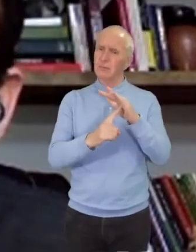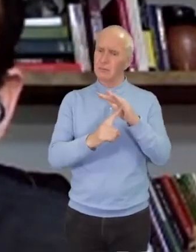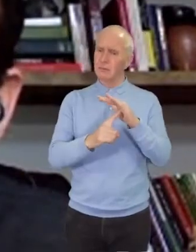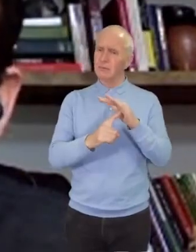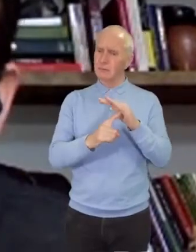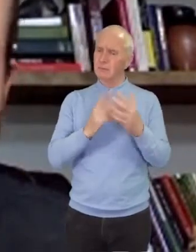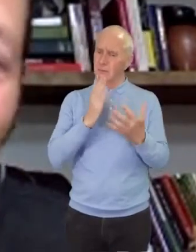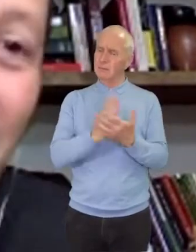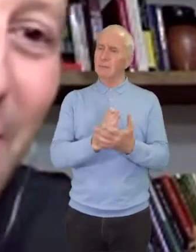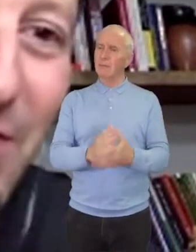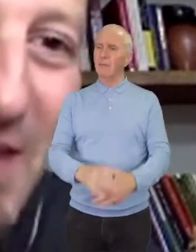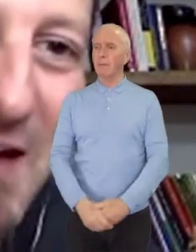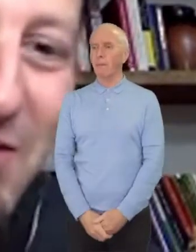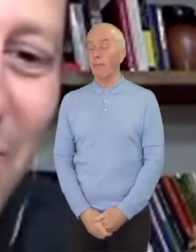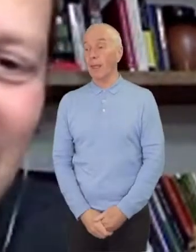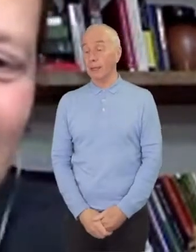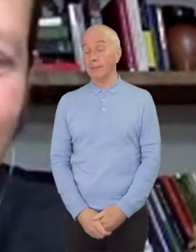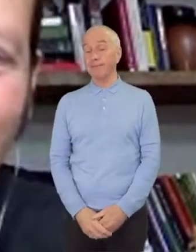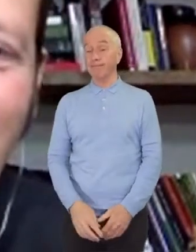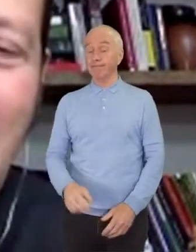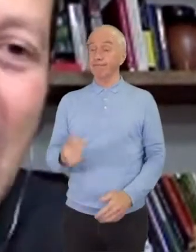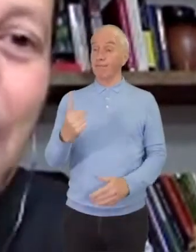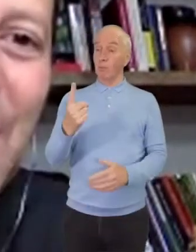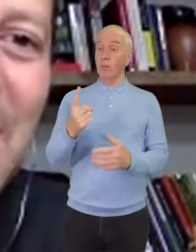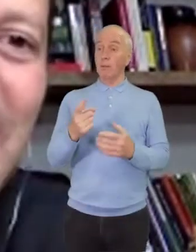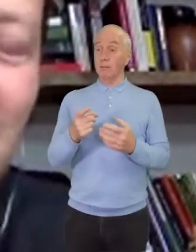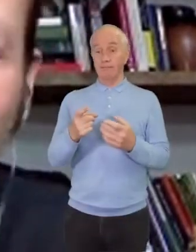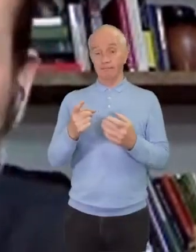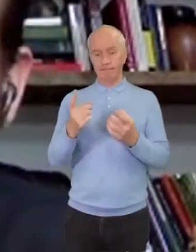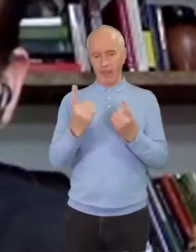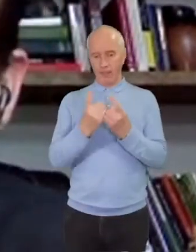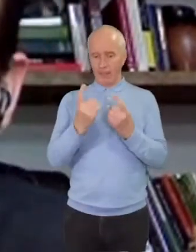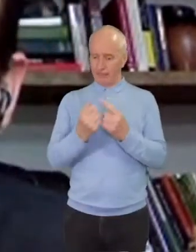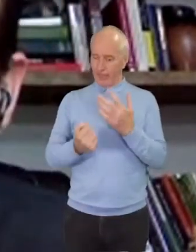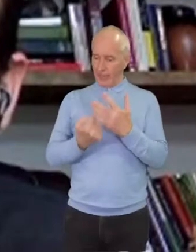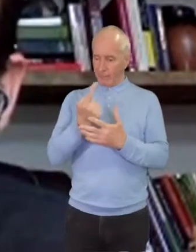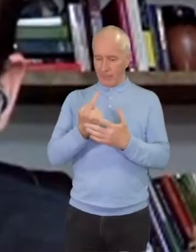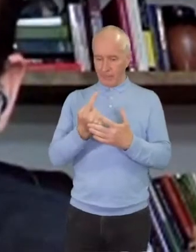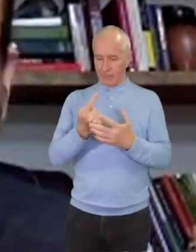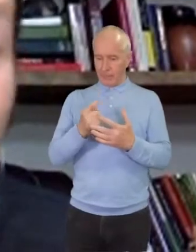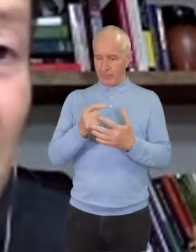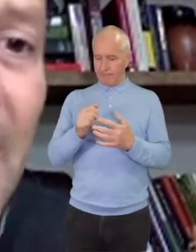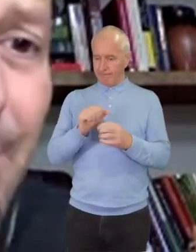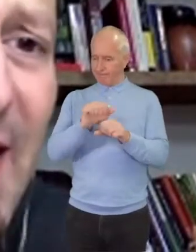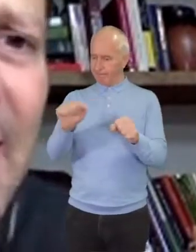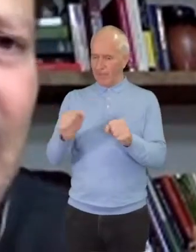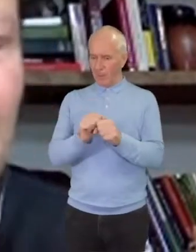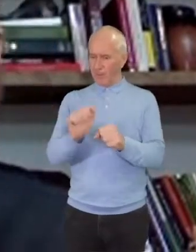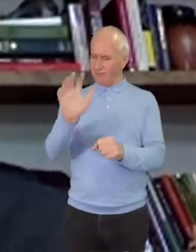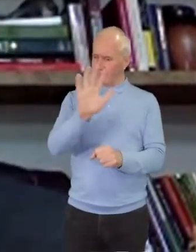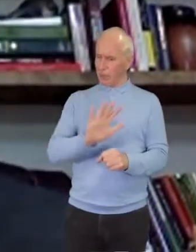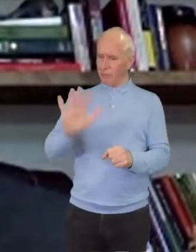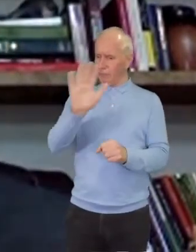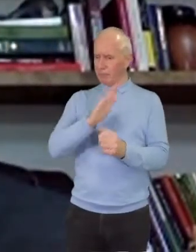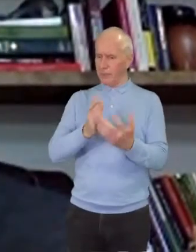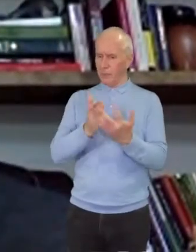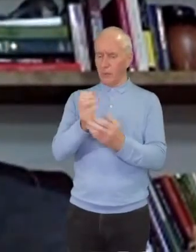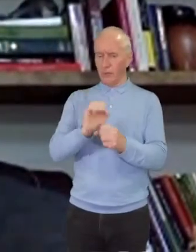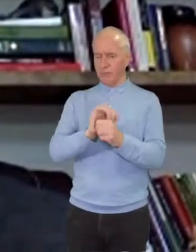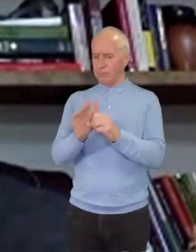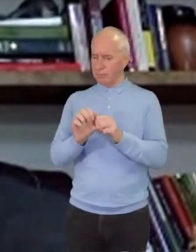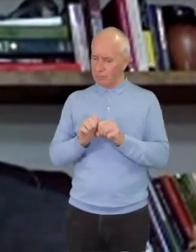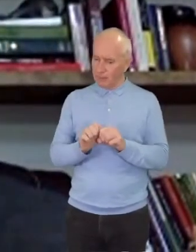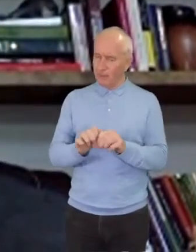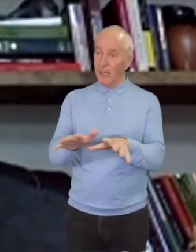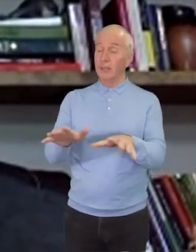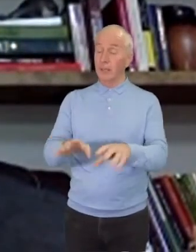And I think one of the things that has happened in our country, even in the pandemic, is that we,